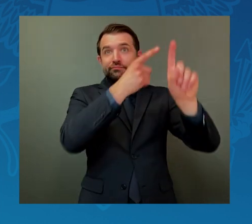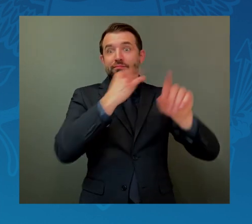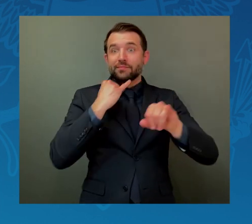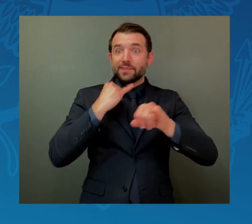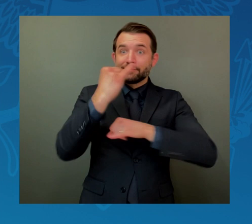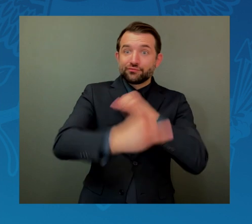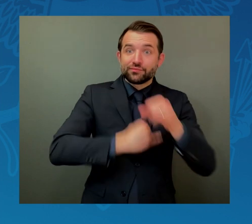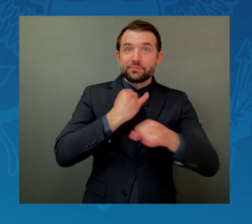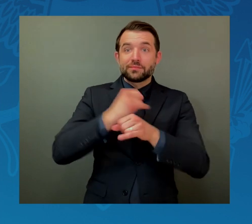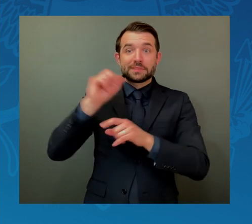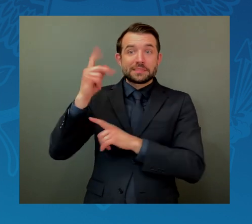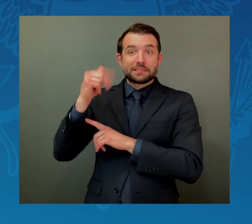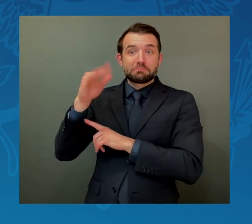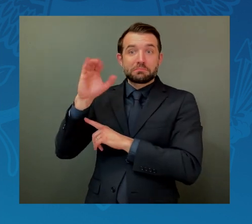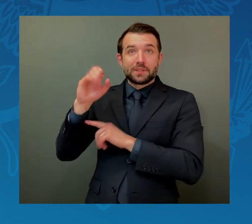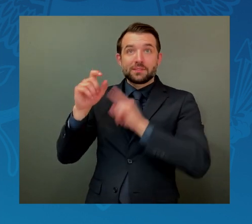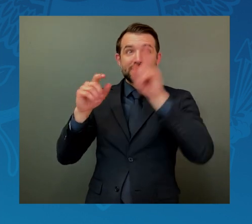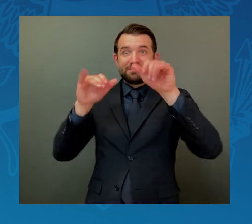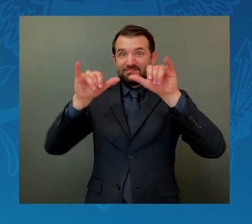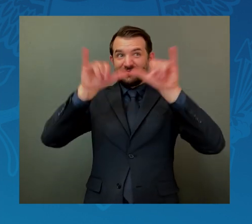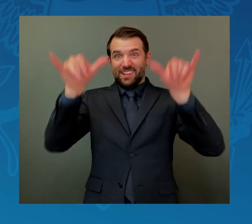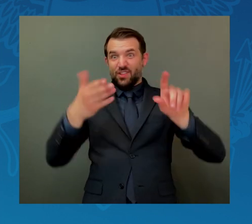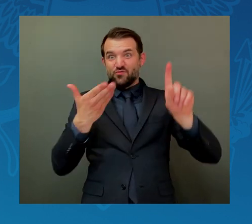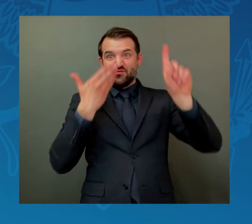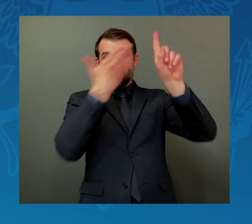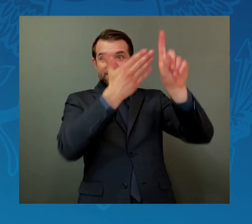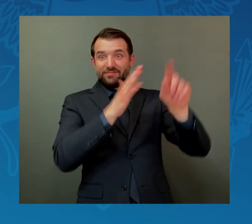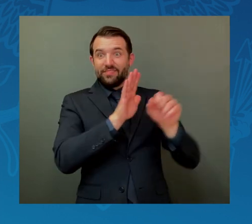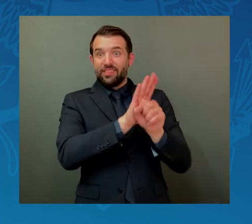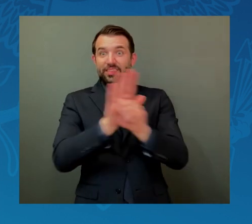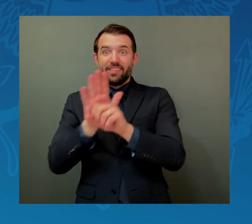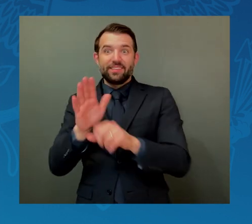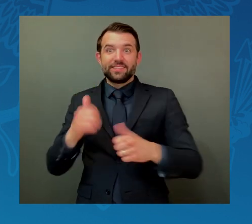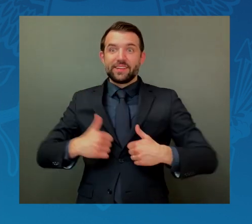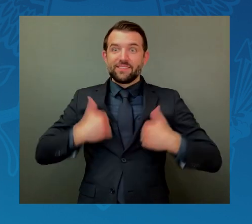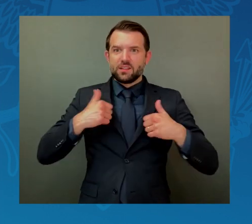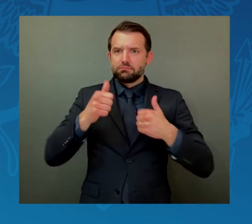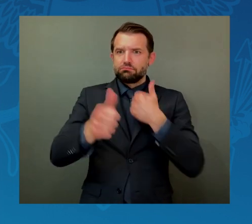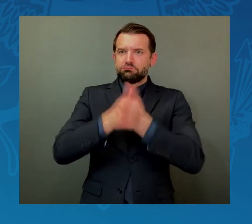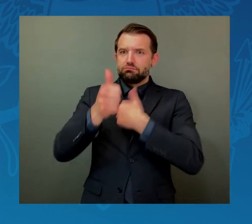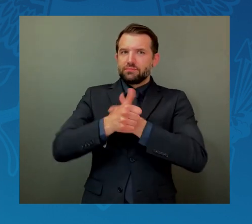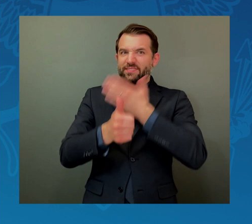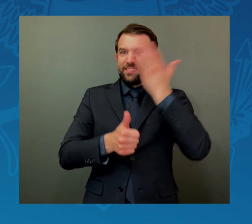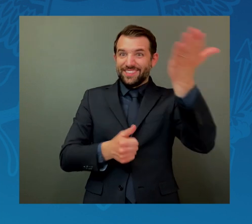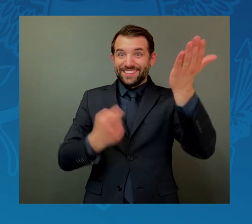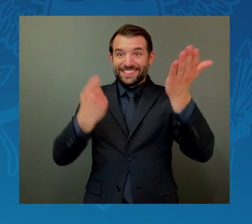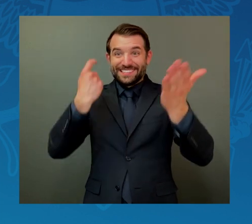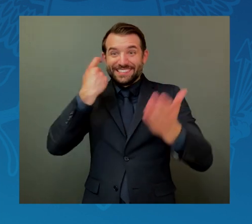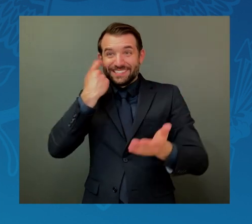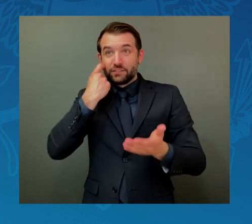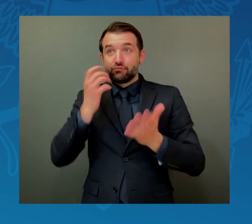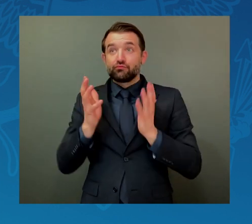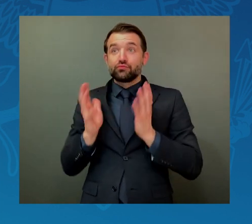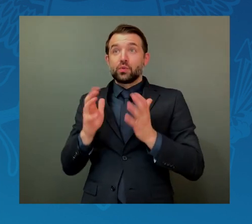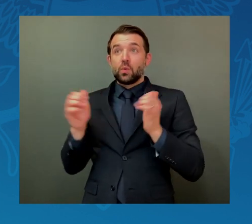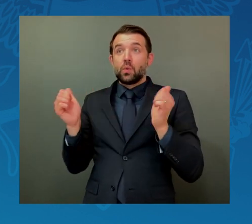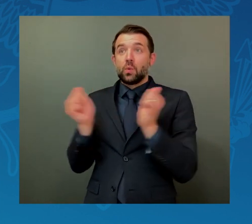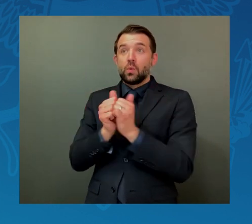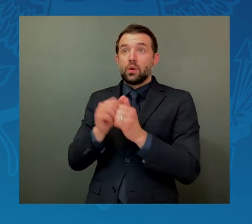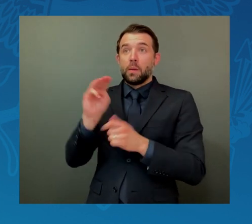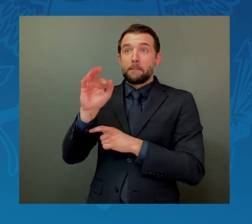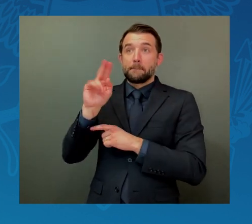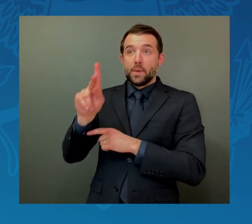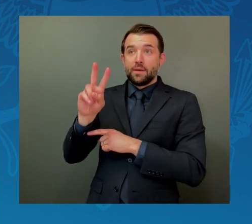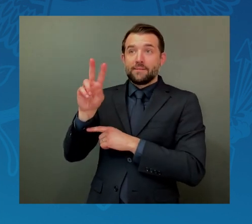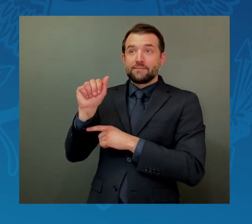this month with Mark Van Der High, who just returned from 355 days in